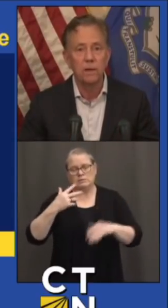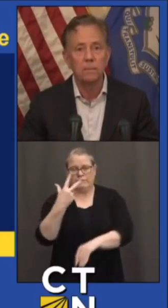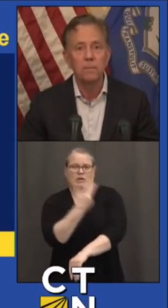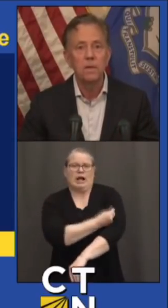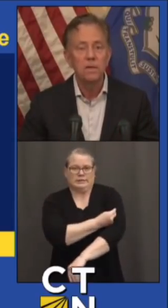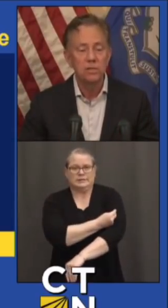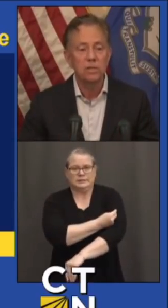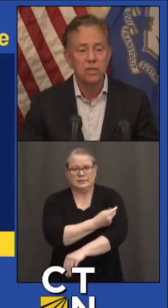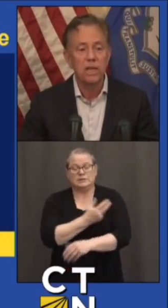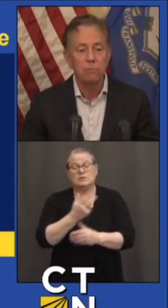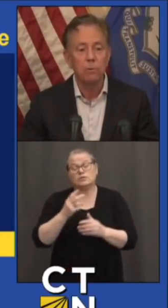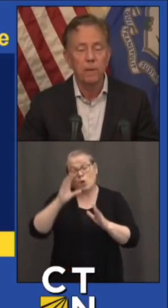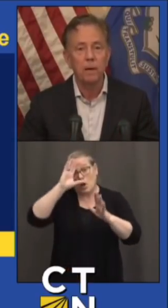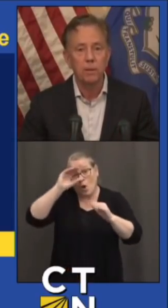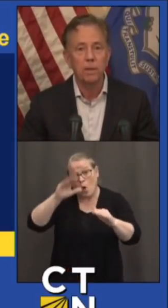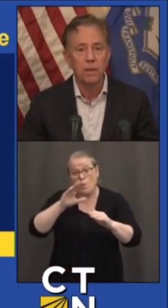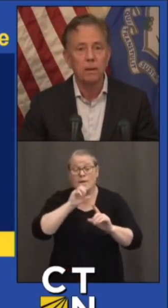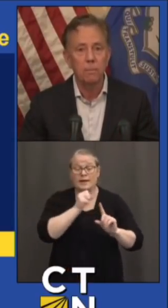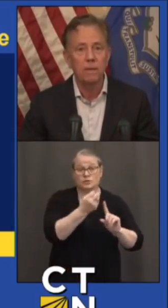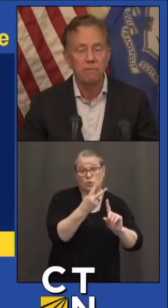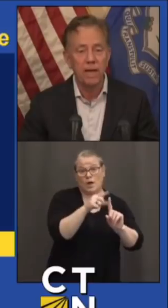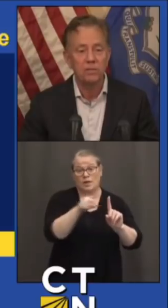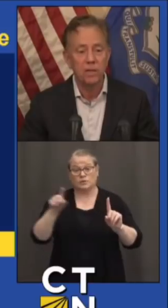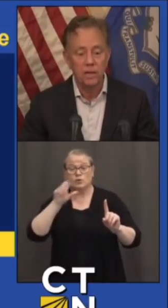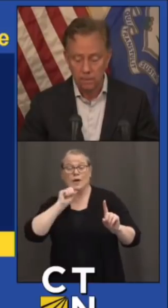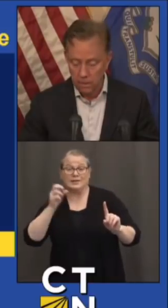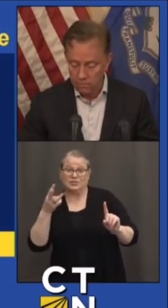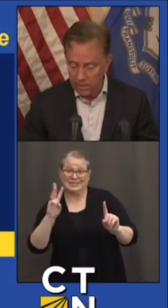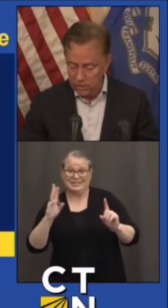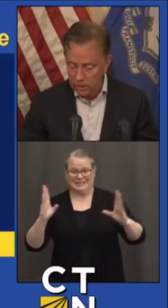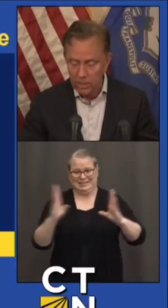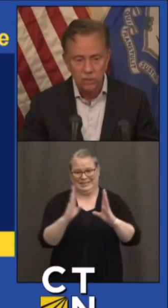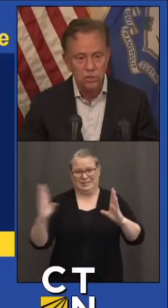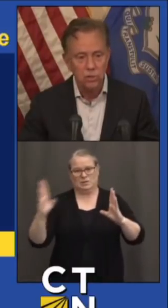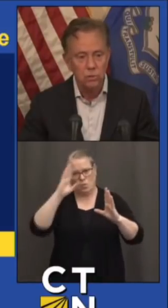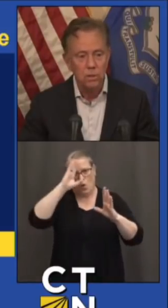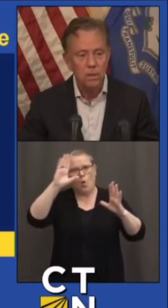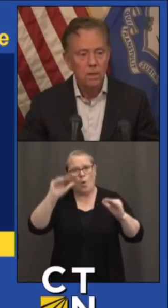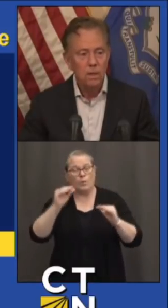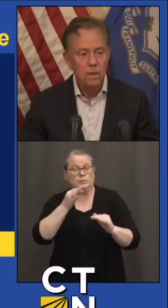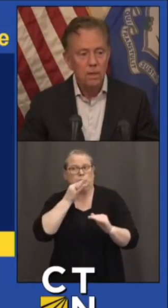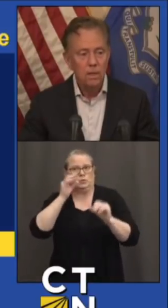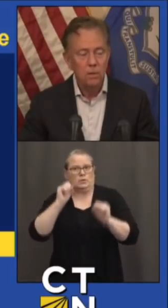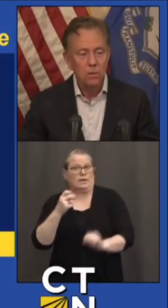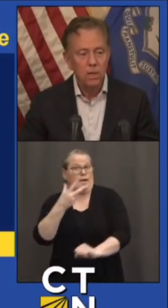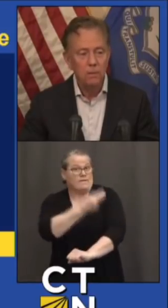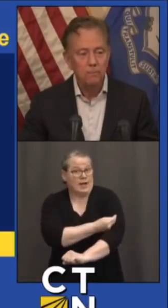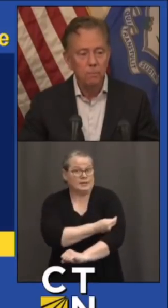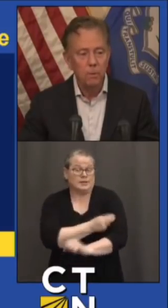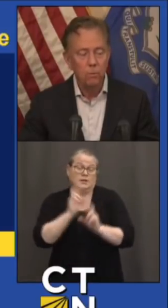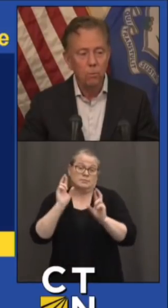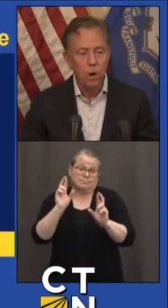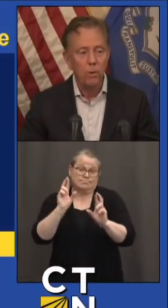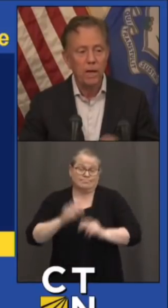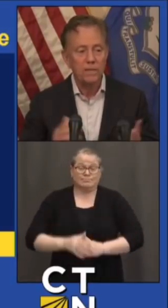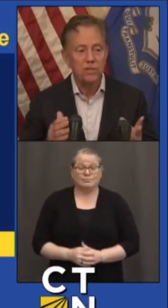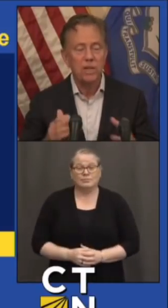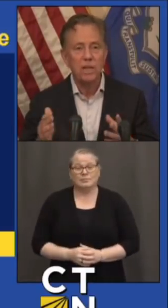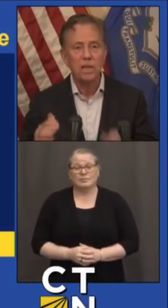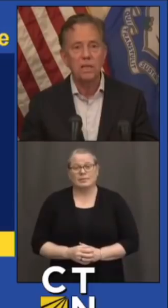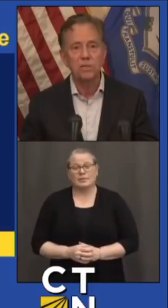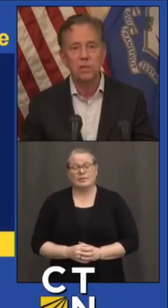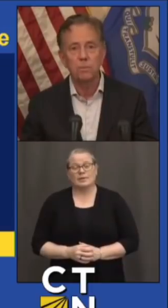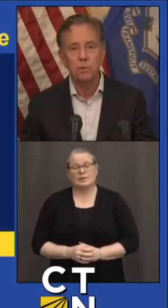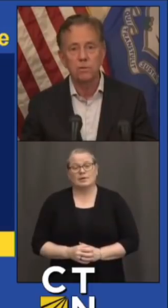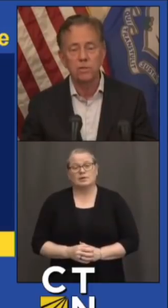12 to 16, will be able to be vaccinated and vaccinated soon. The only worry I